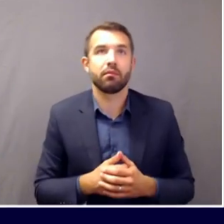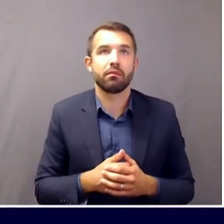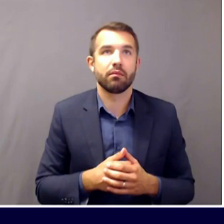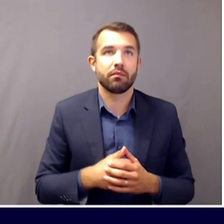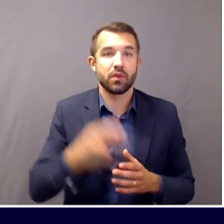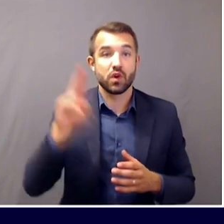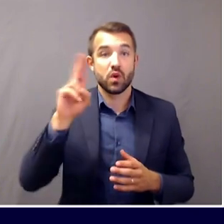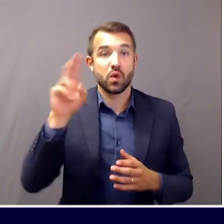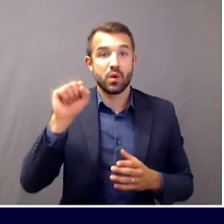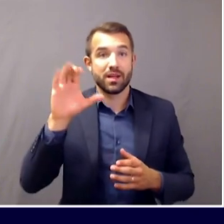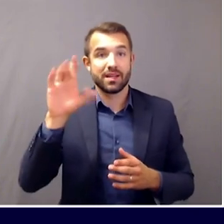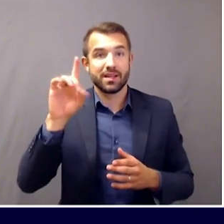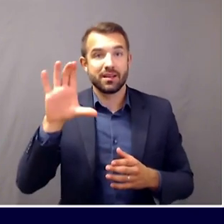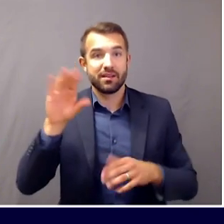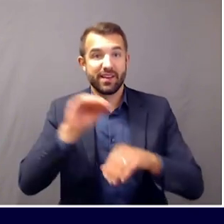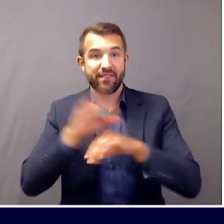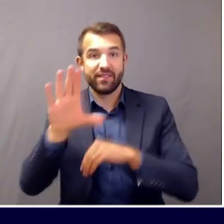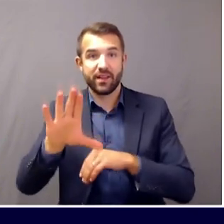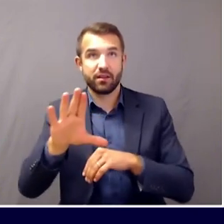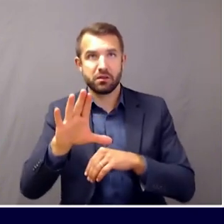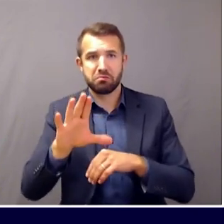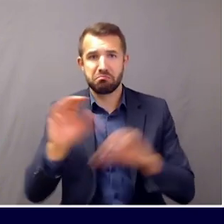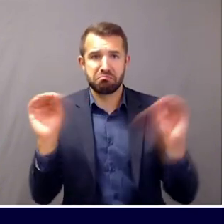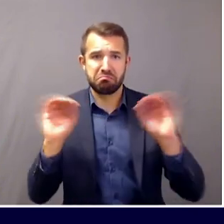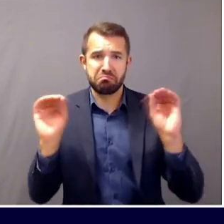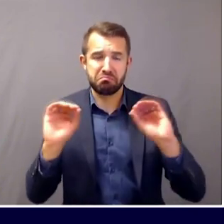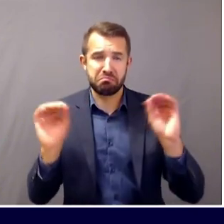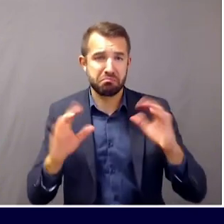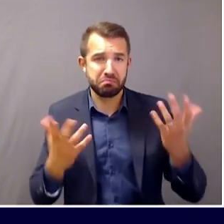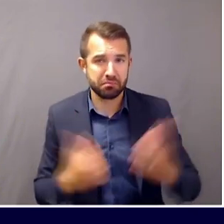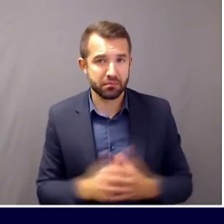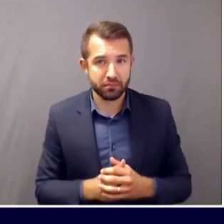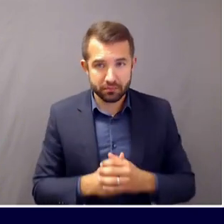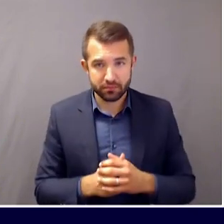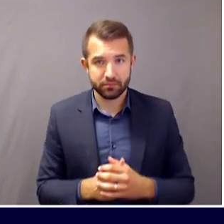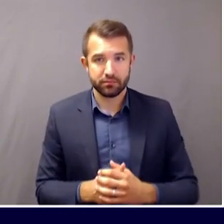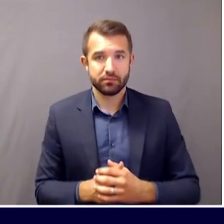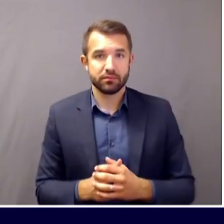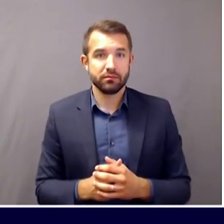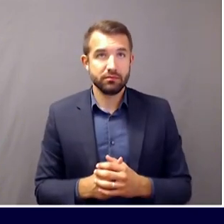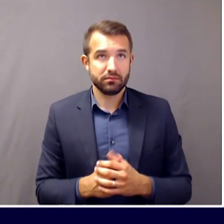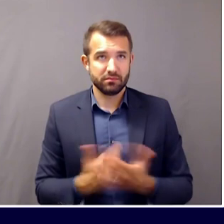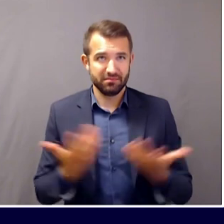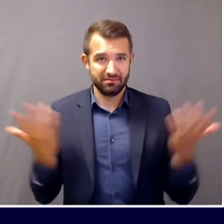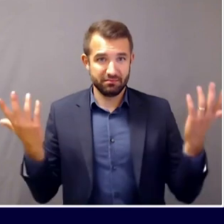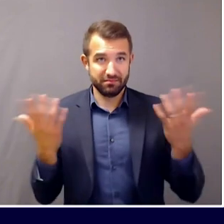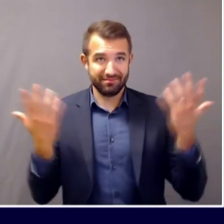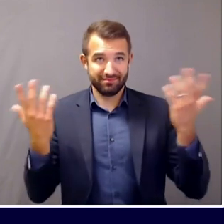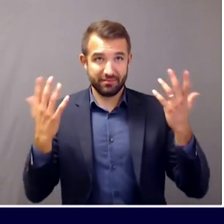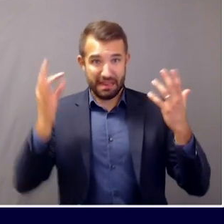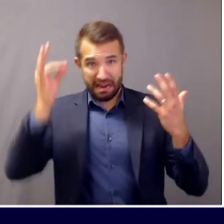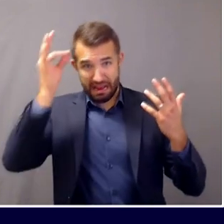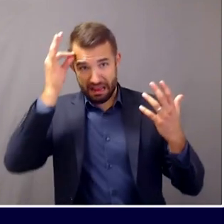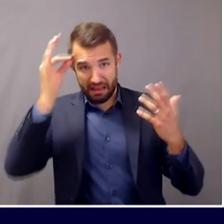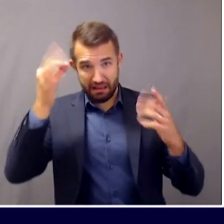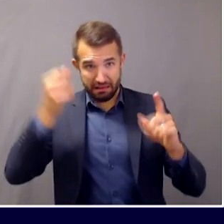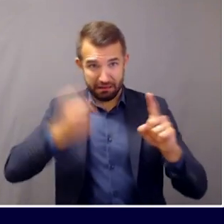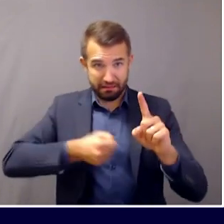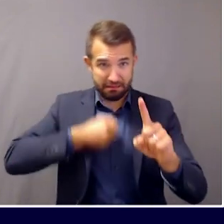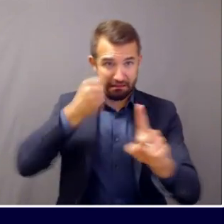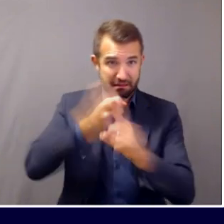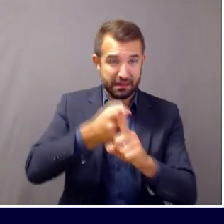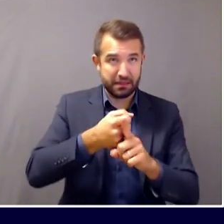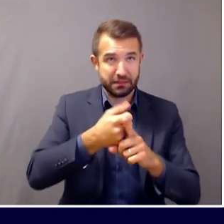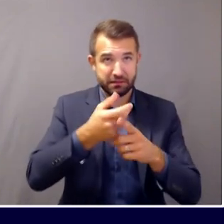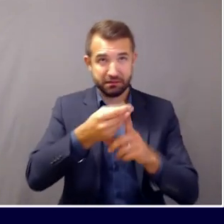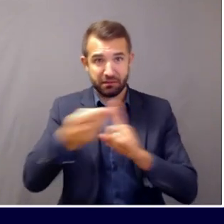on the extent to which hair length or things of that nature may tilt the balance one way or the other with respect to COVID.